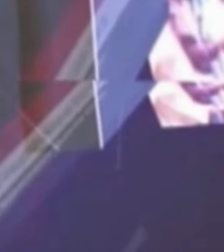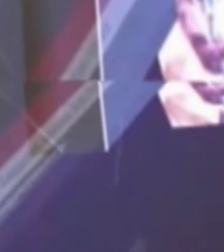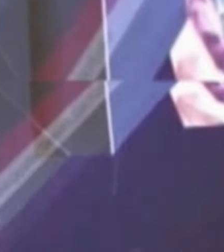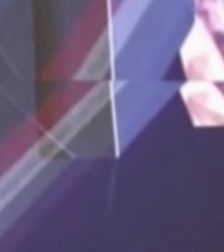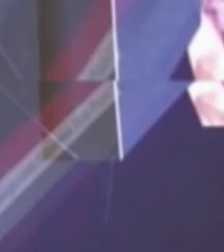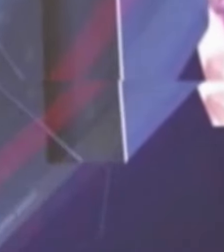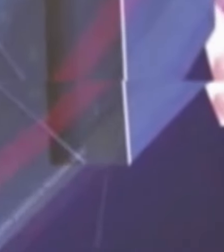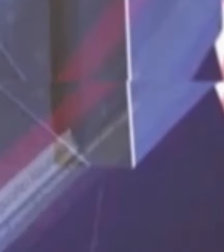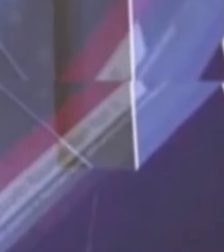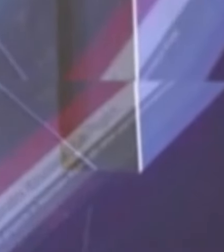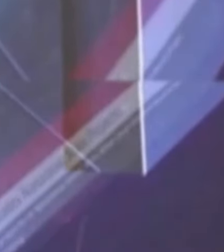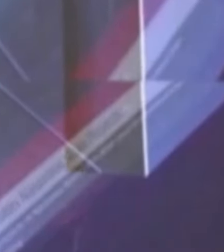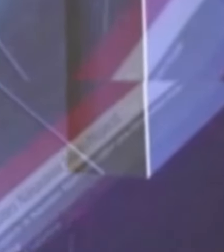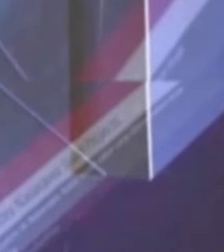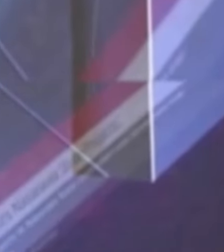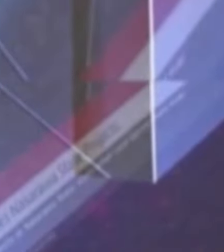We'll see you next time.